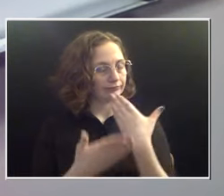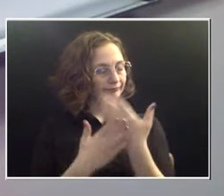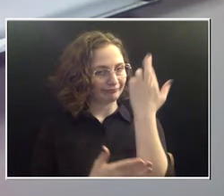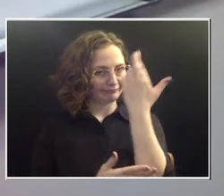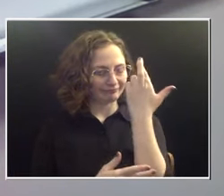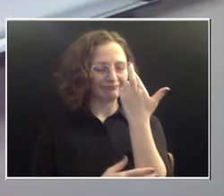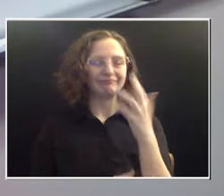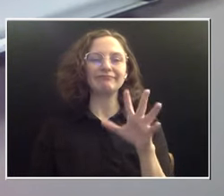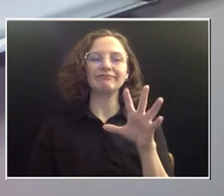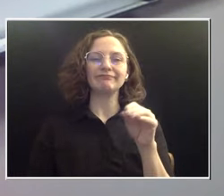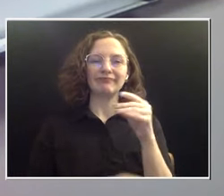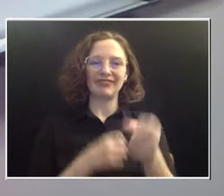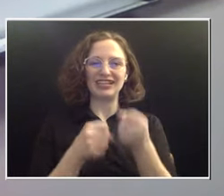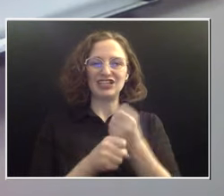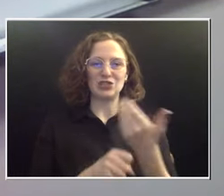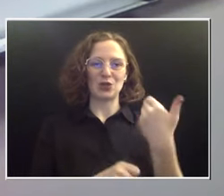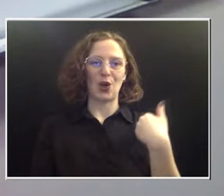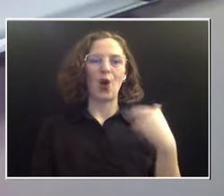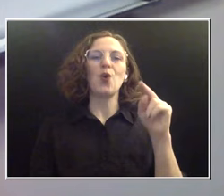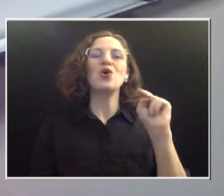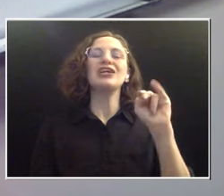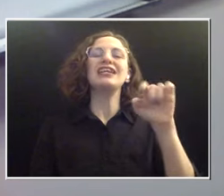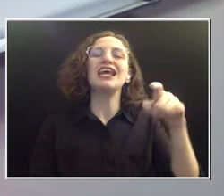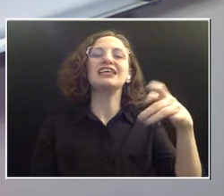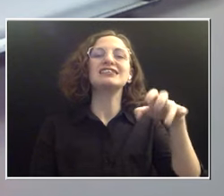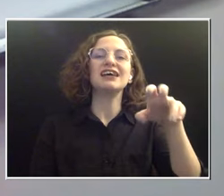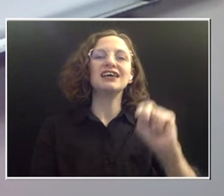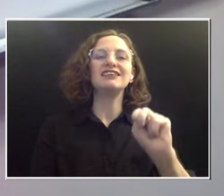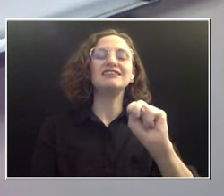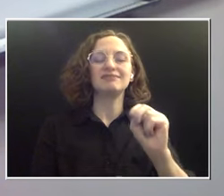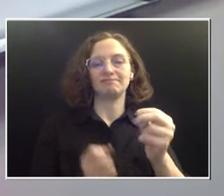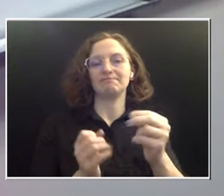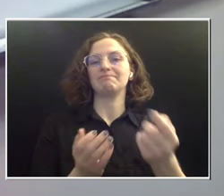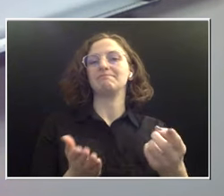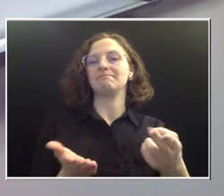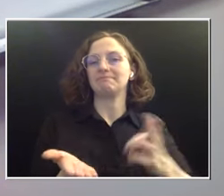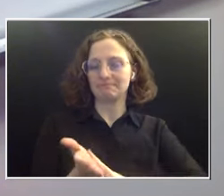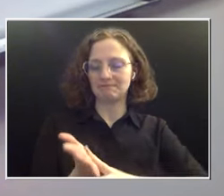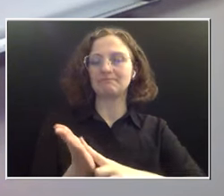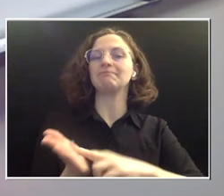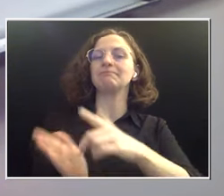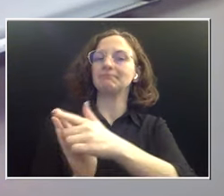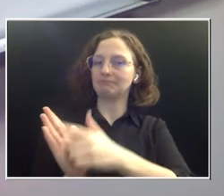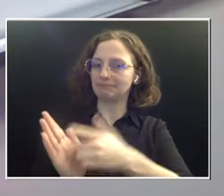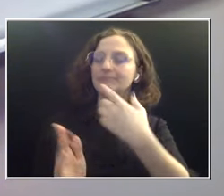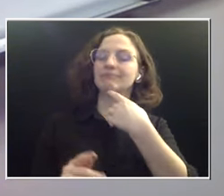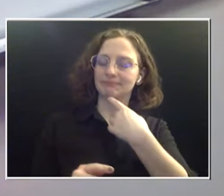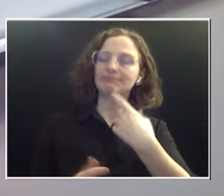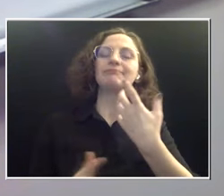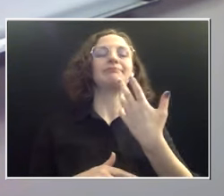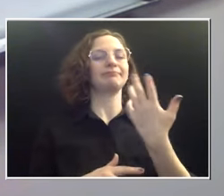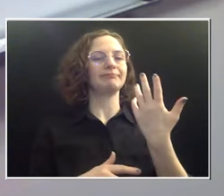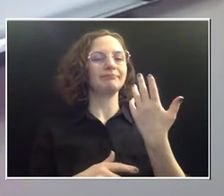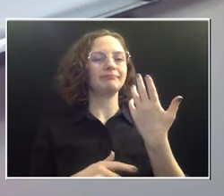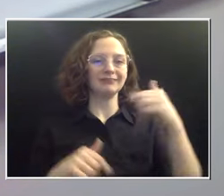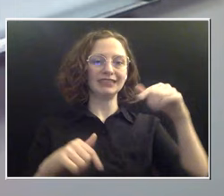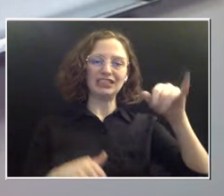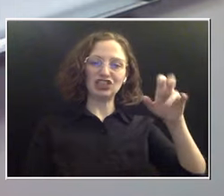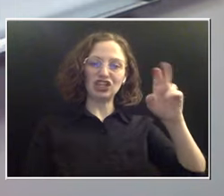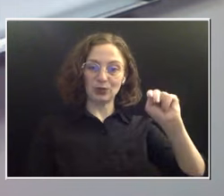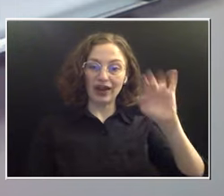Richard Nixon signed into effect January being National Blood Donor Month in the United States because of the winter